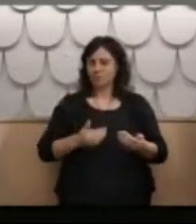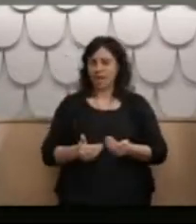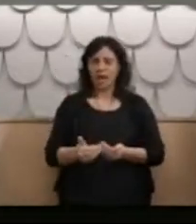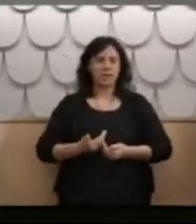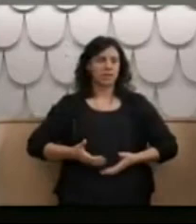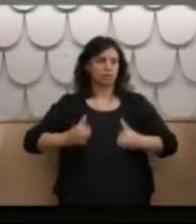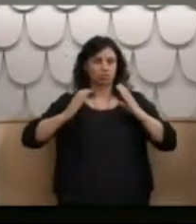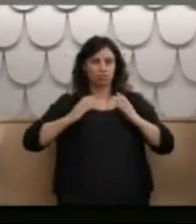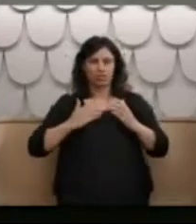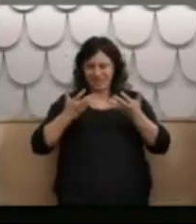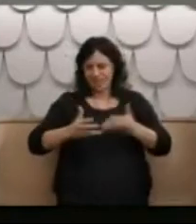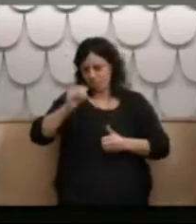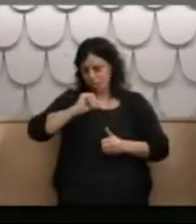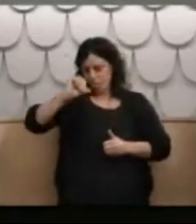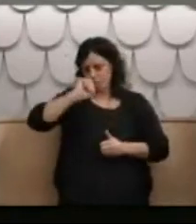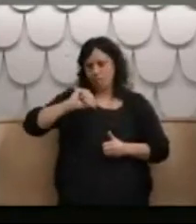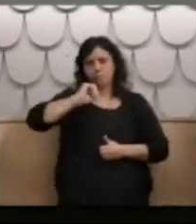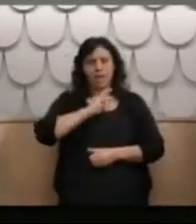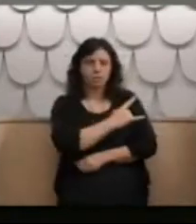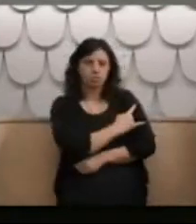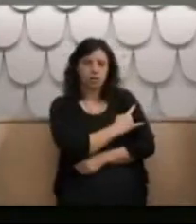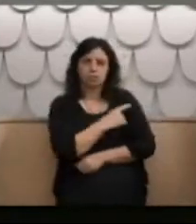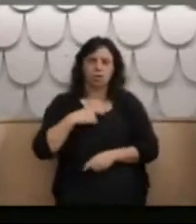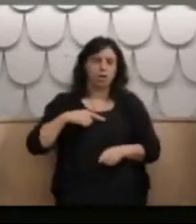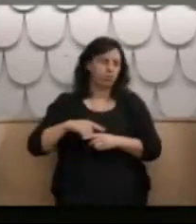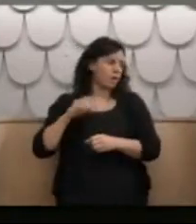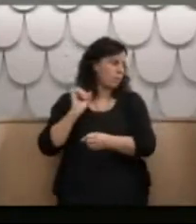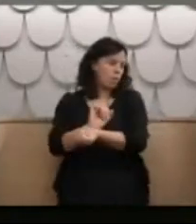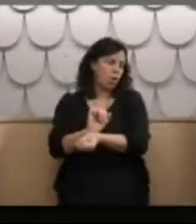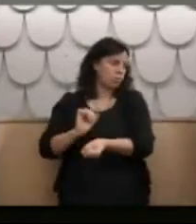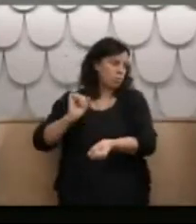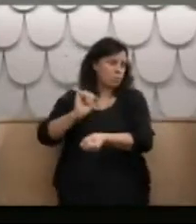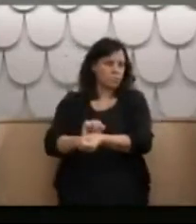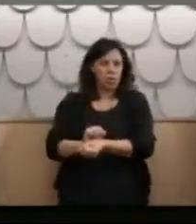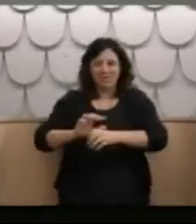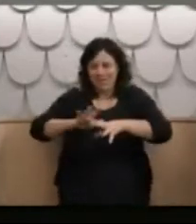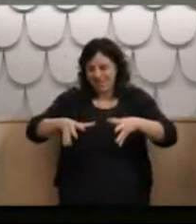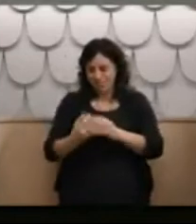drinking and taking drugs. I was trying to block out everything that happened to me.